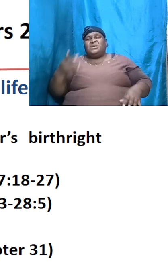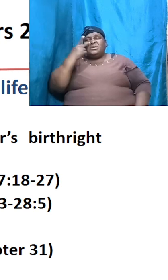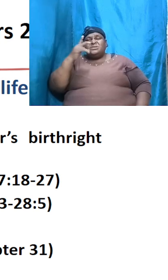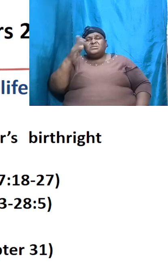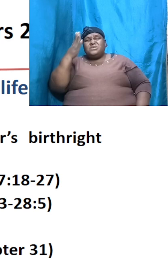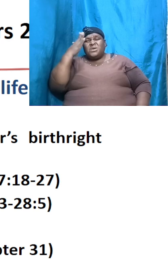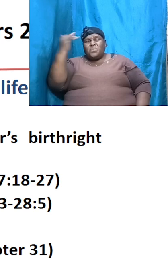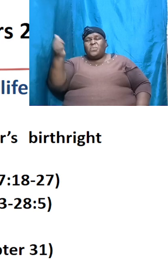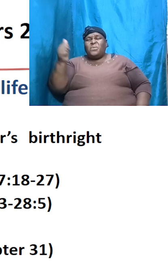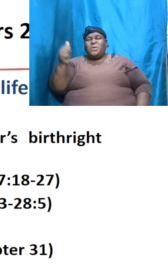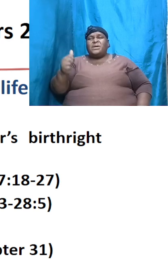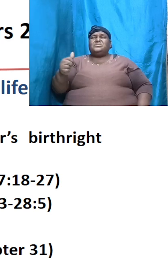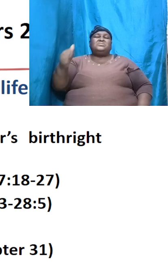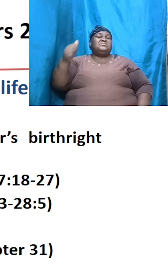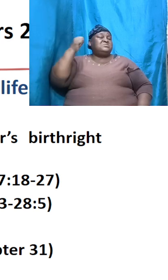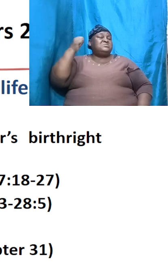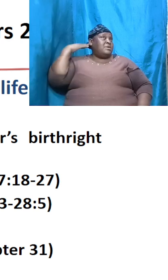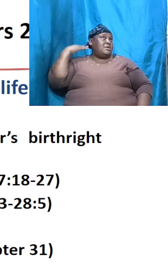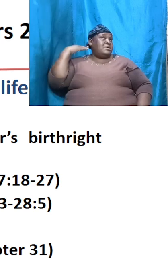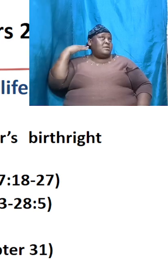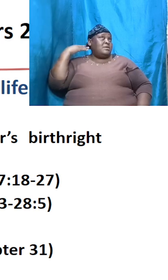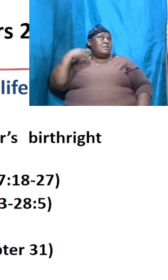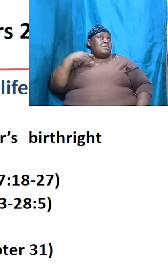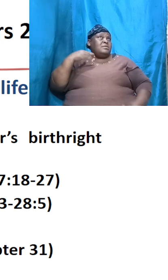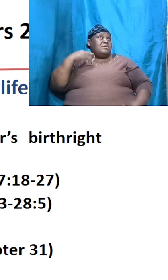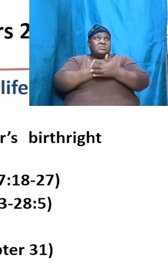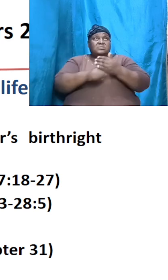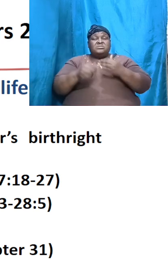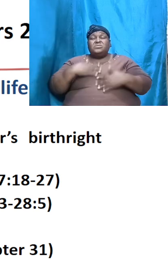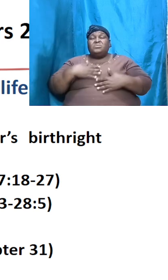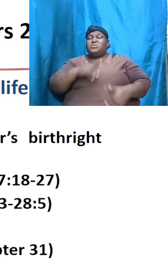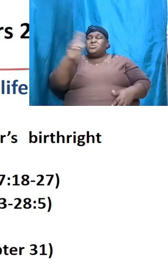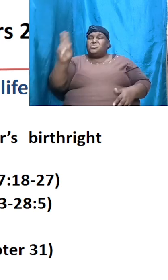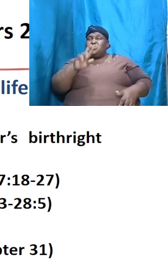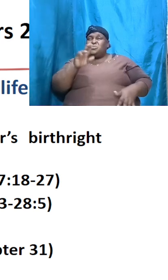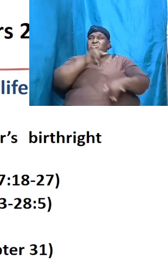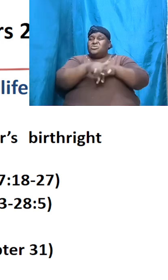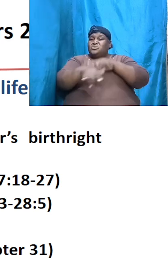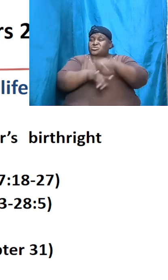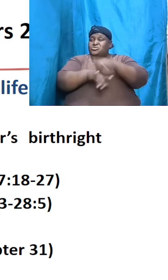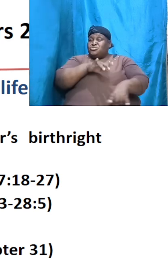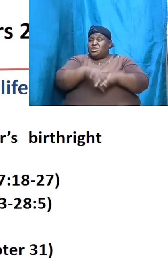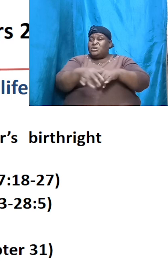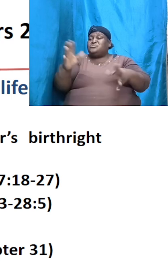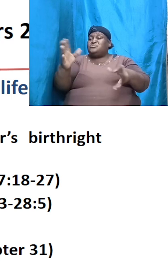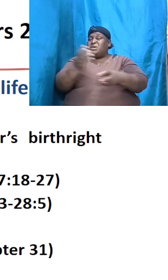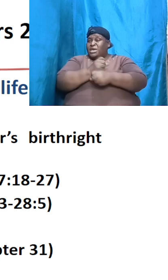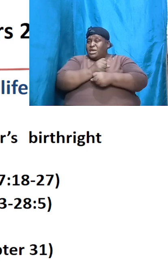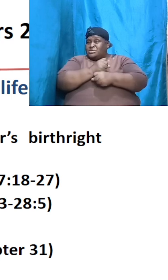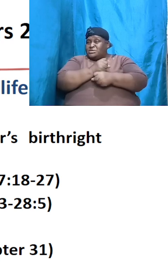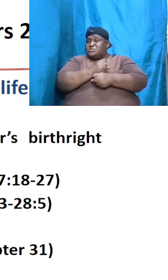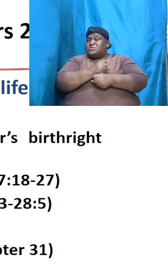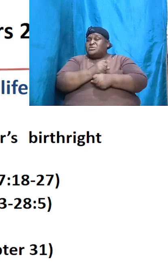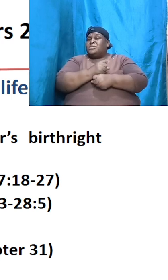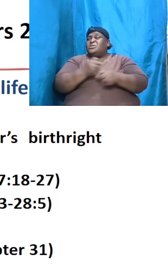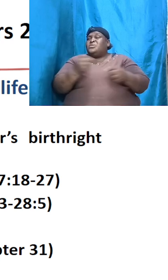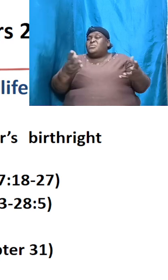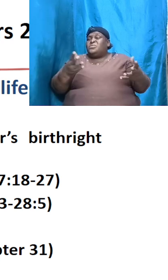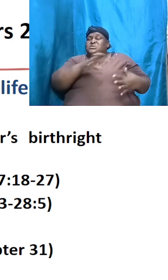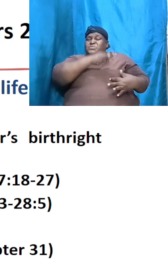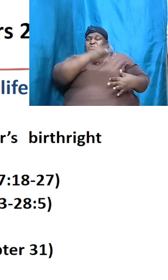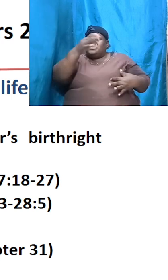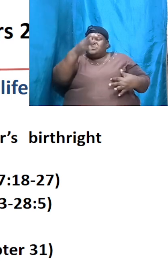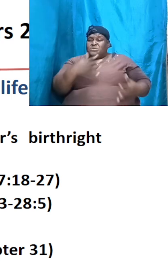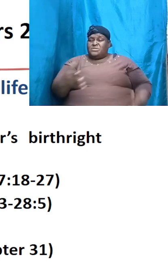but for somebody to use trickery to get and to acquire and to achieve spiritual